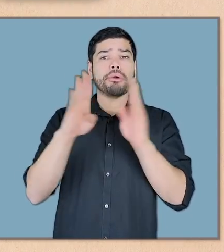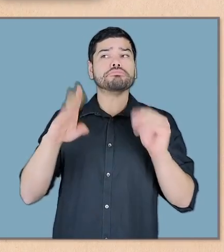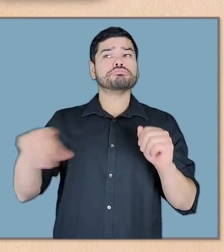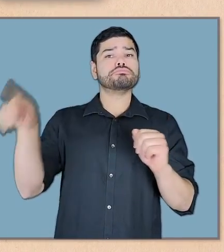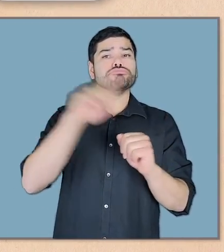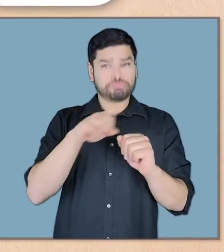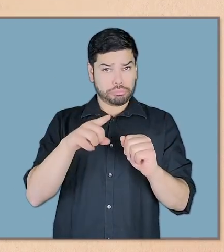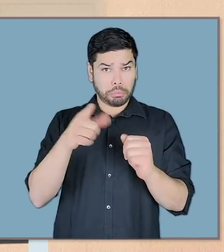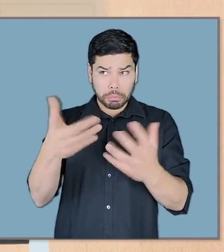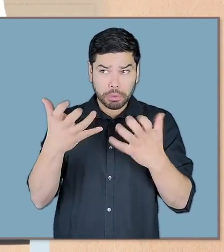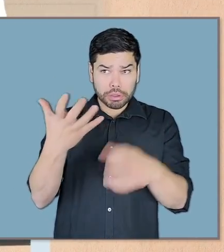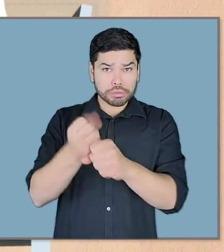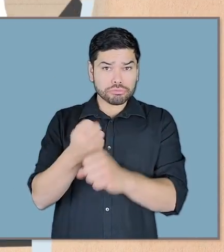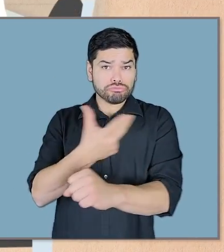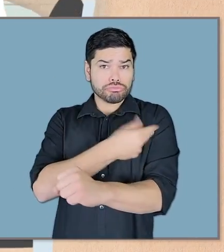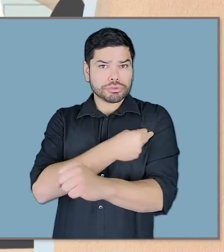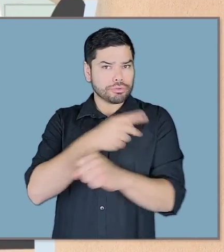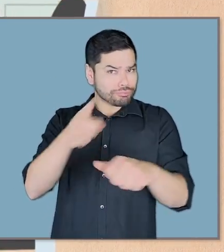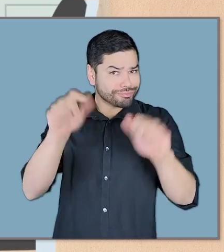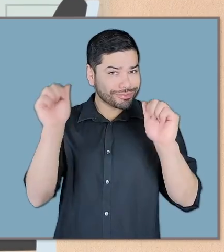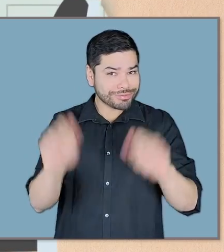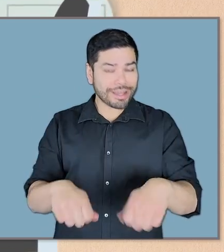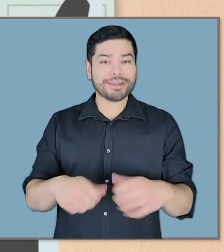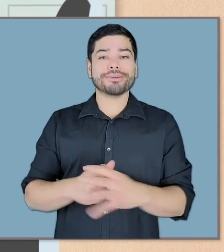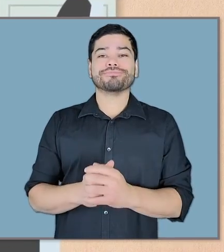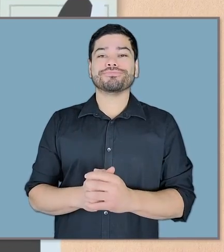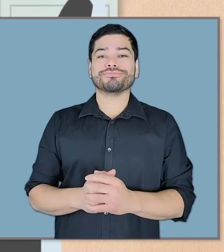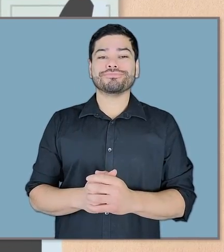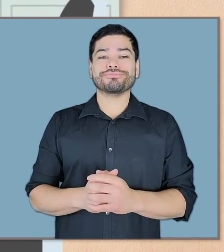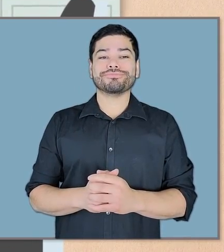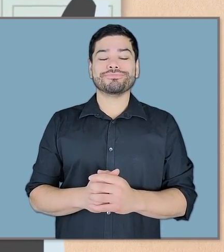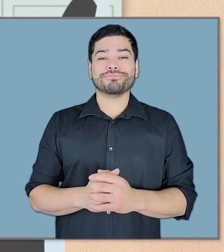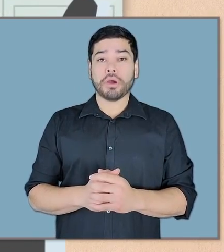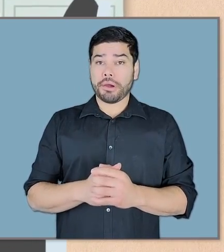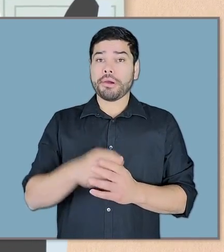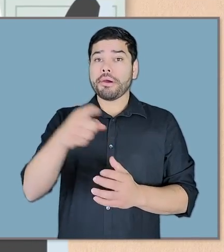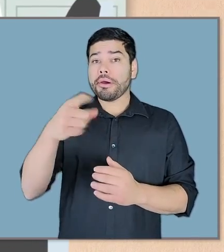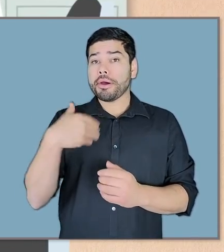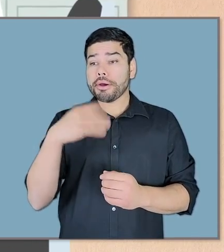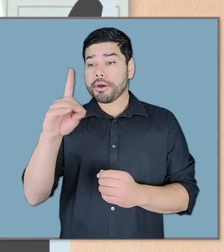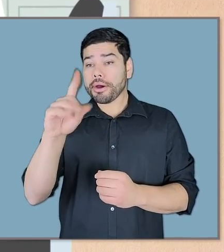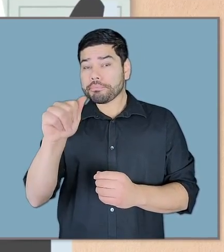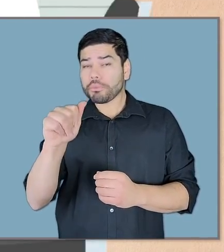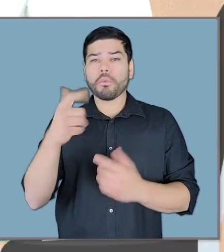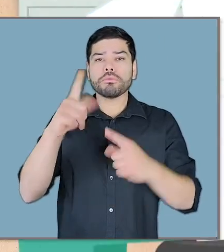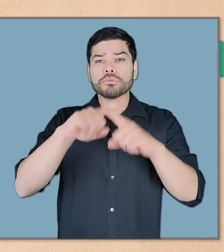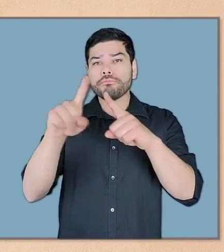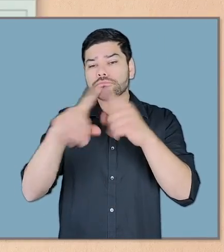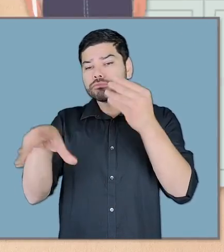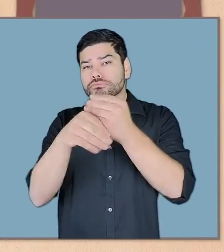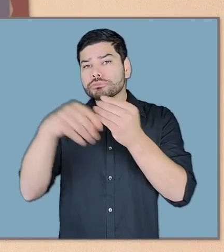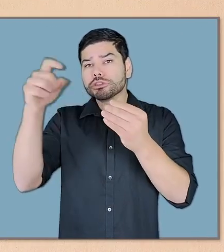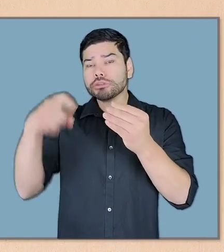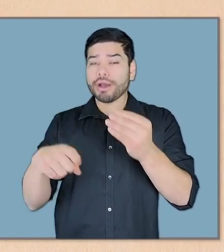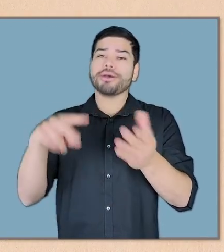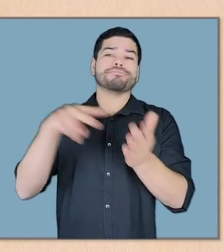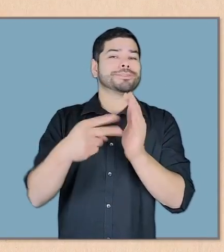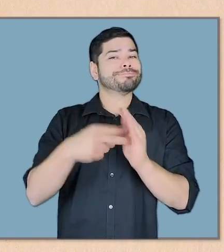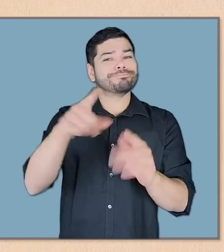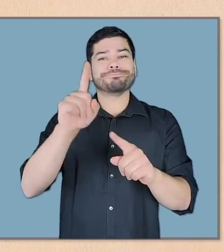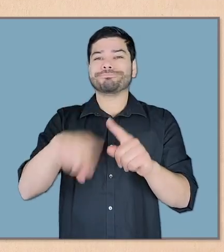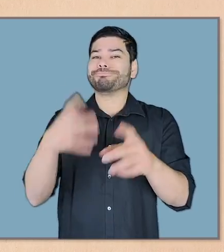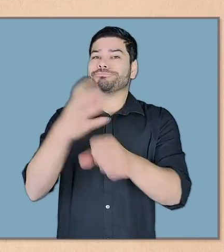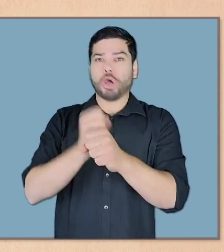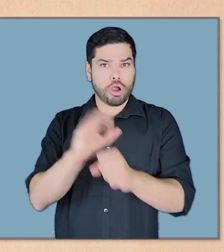In most cases, if you want to get the COVID-19 vaccine, you can. No one can keep you from getting it just because you have a